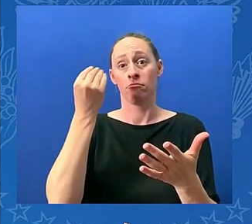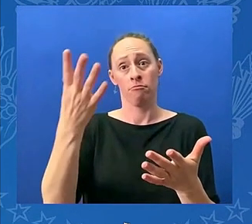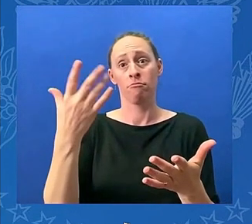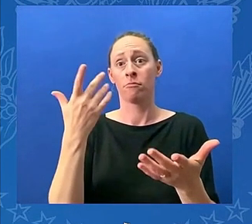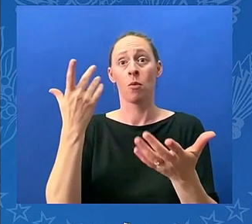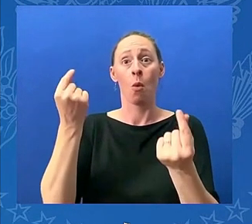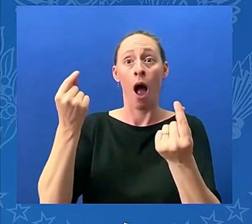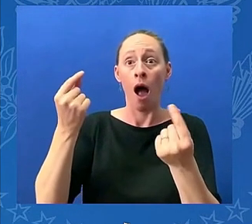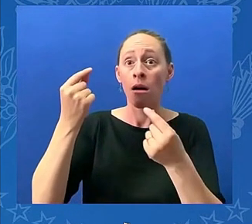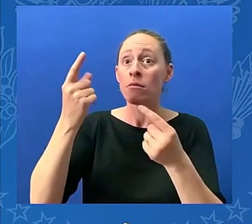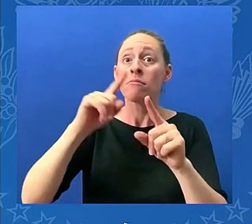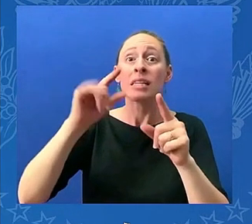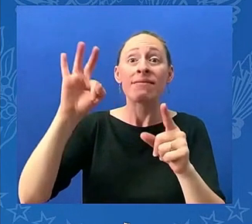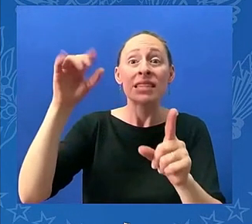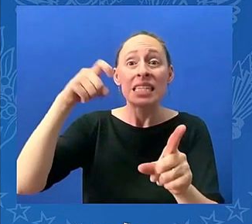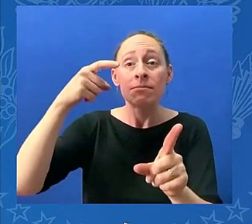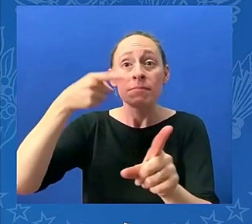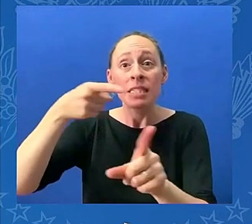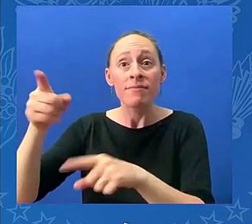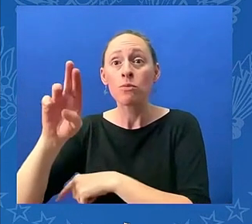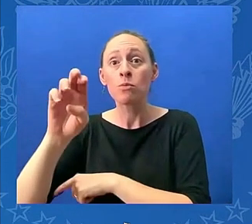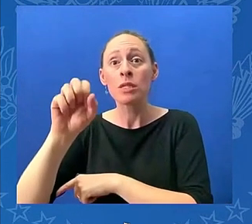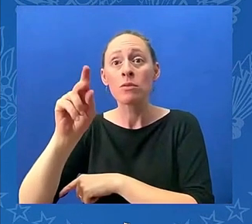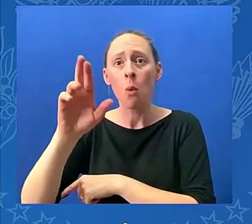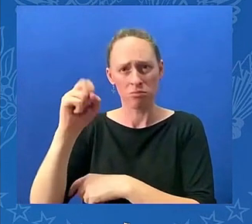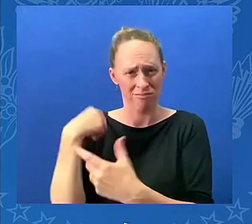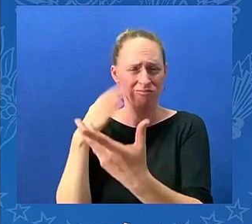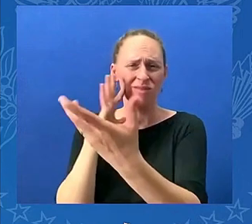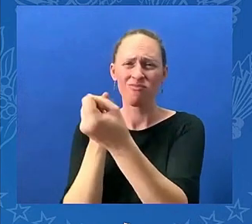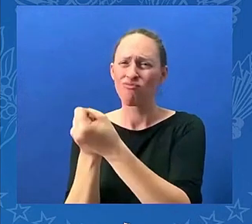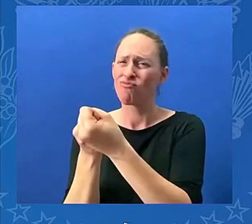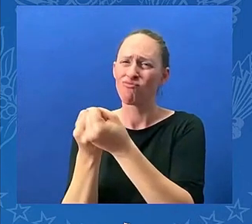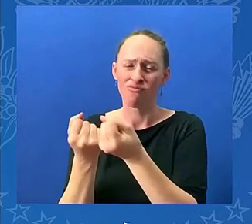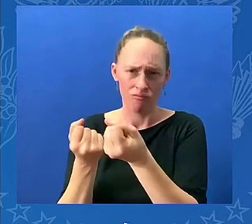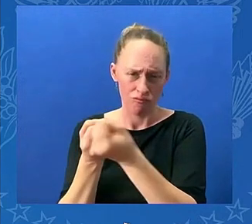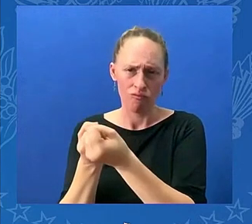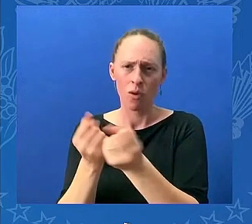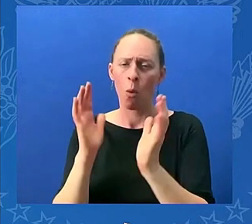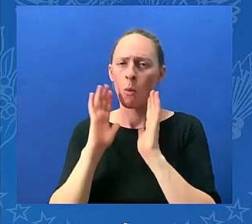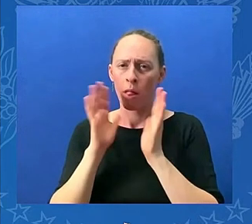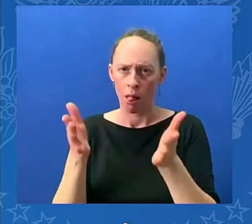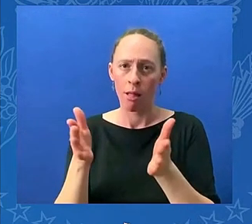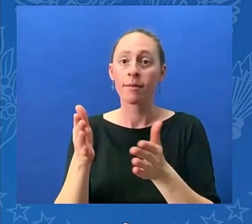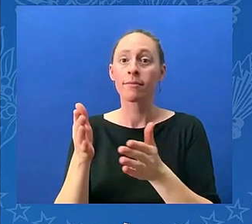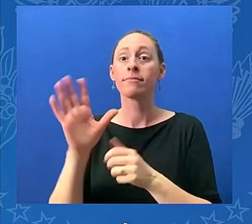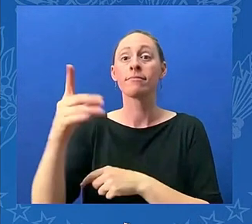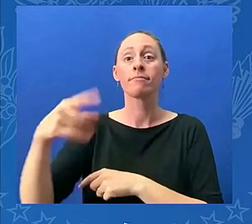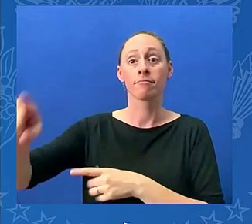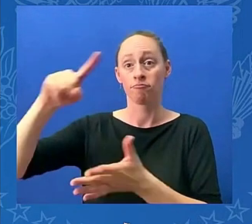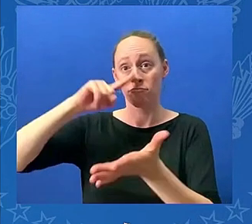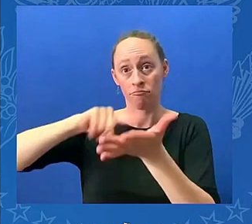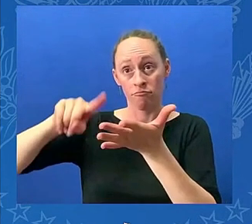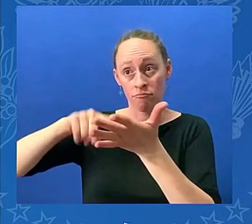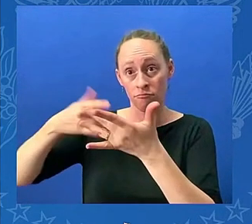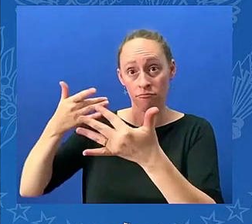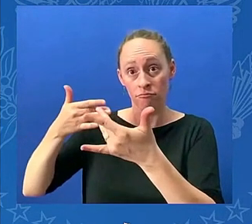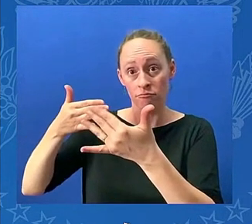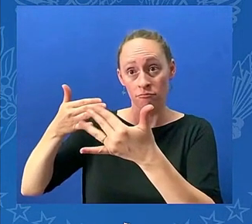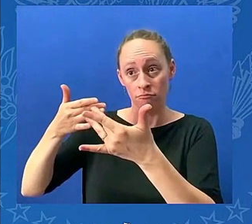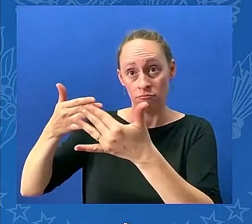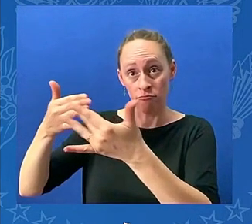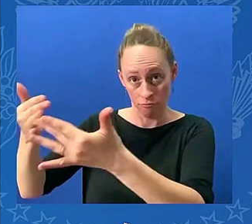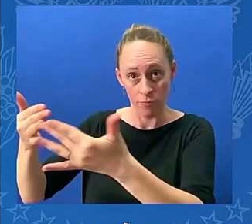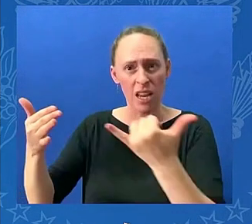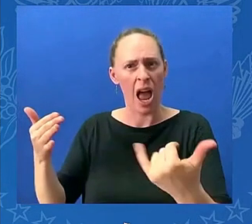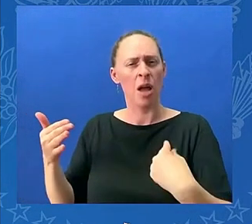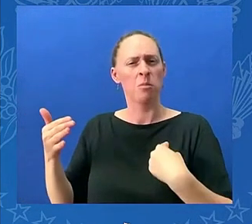as this investigation continues, here's what we're going to do. First, Mr. Trump is a former president and nominee of